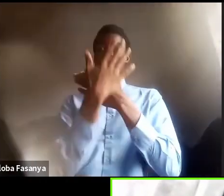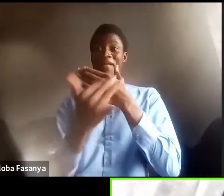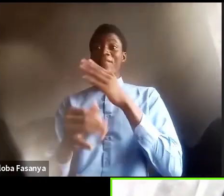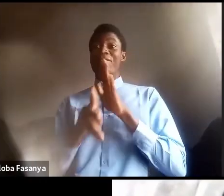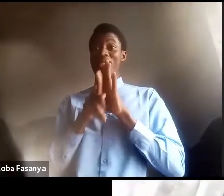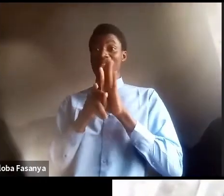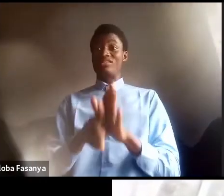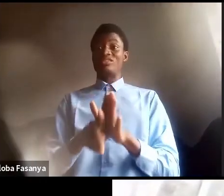So, um...